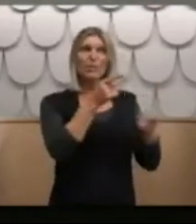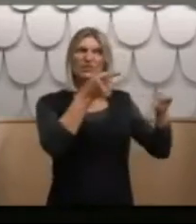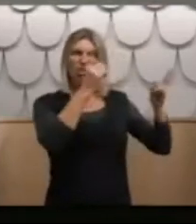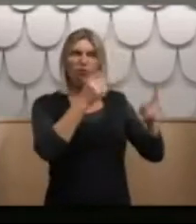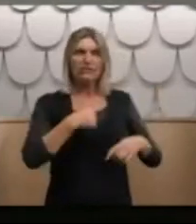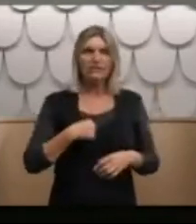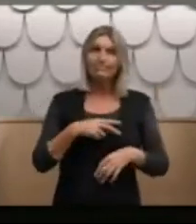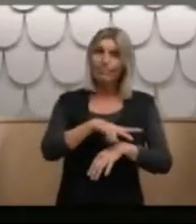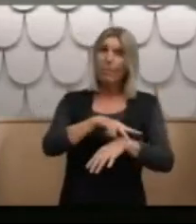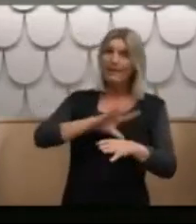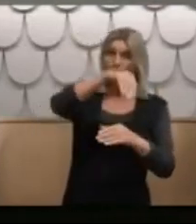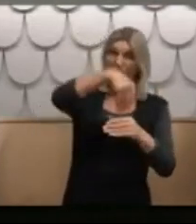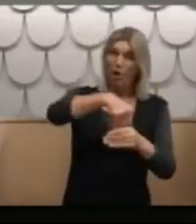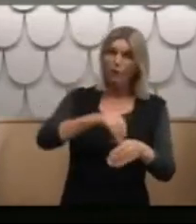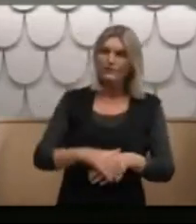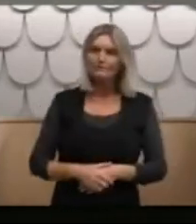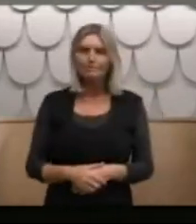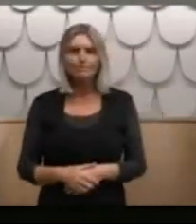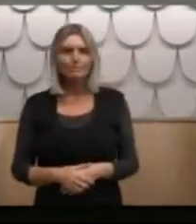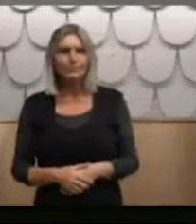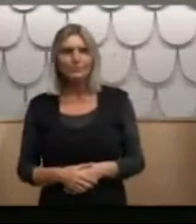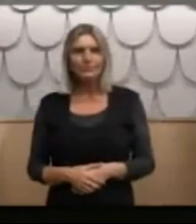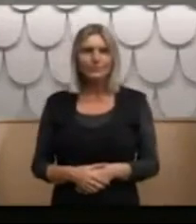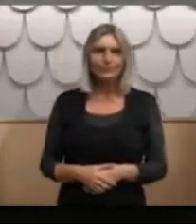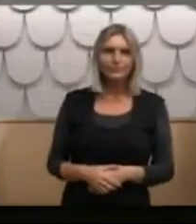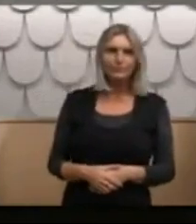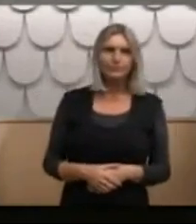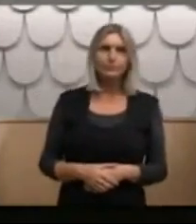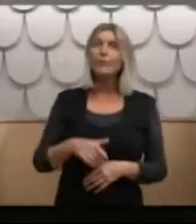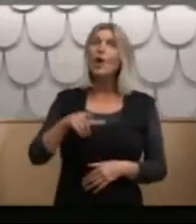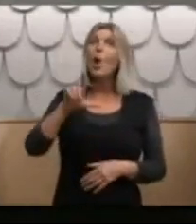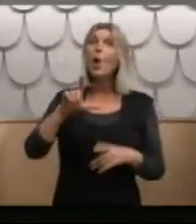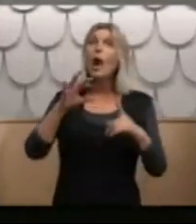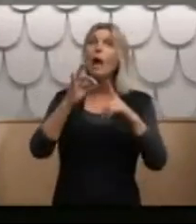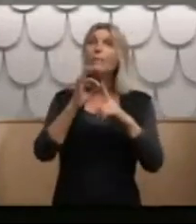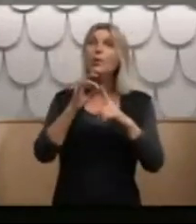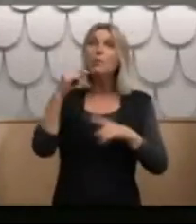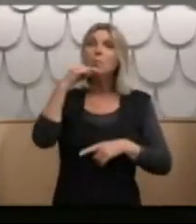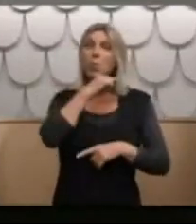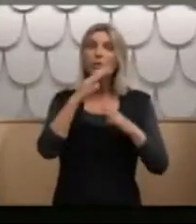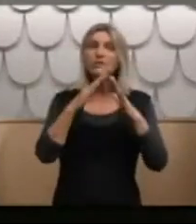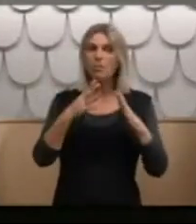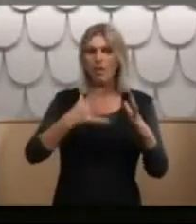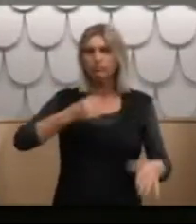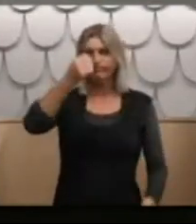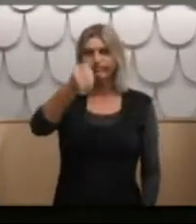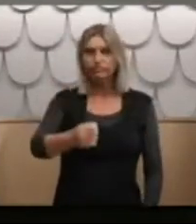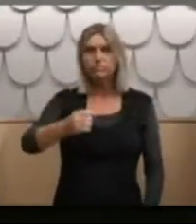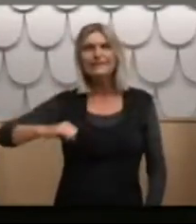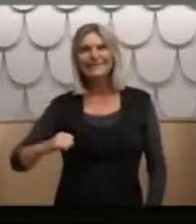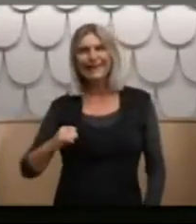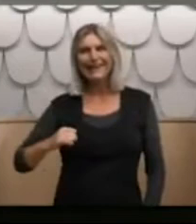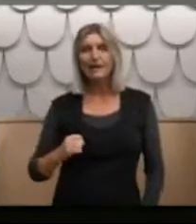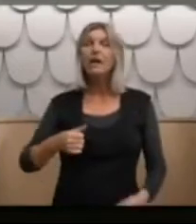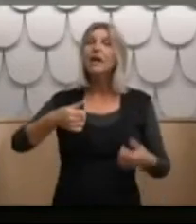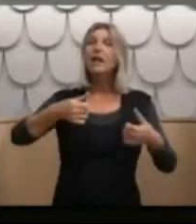Lookout Point Boys Home, Dunedin. Social Welfare then sent me to Lookout Point Boys Home in Dunedin. Eventually, I